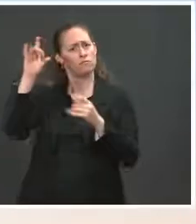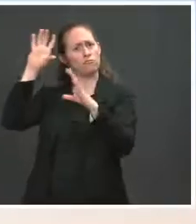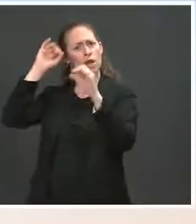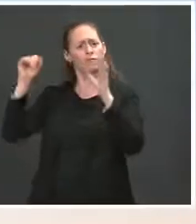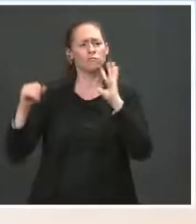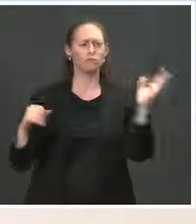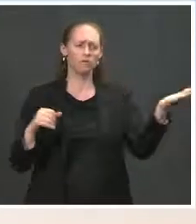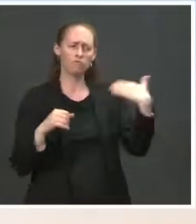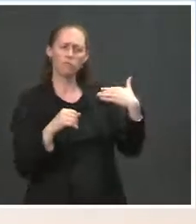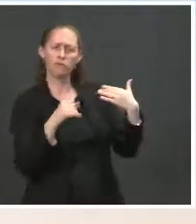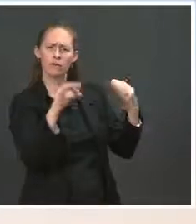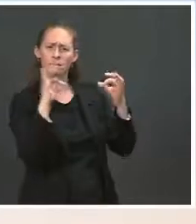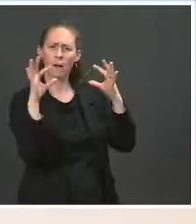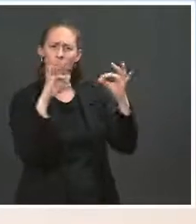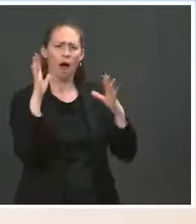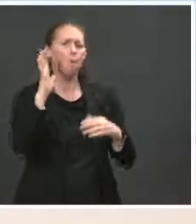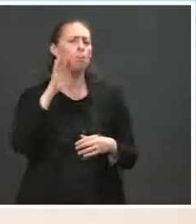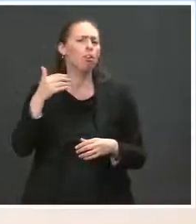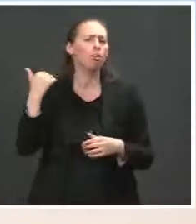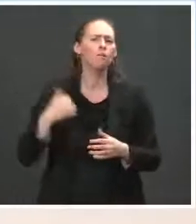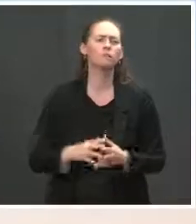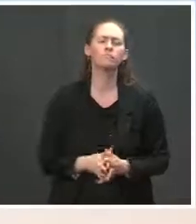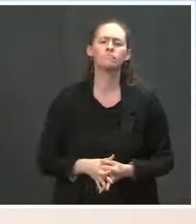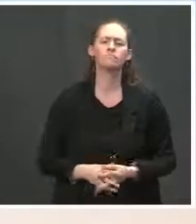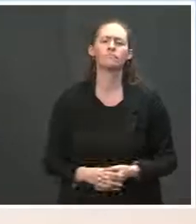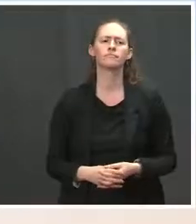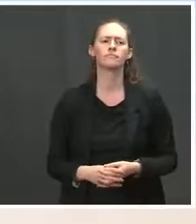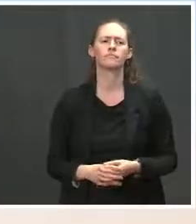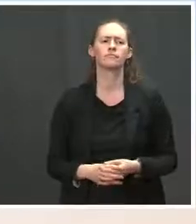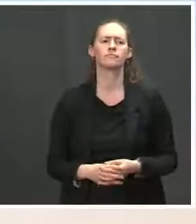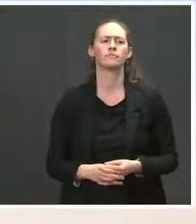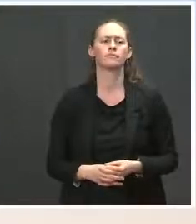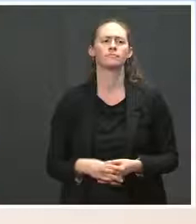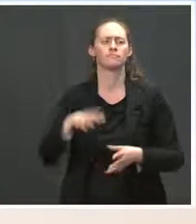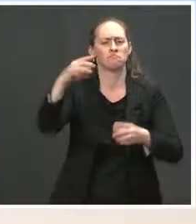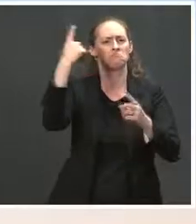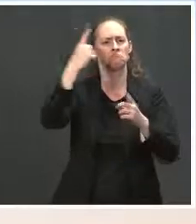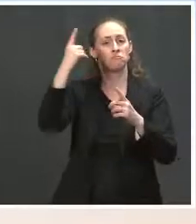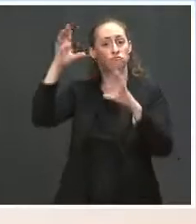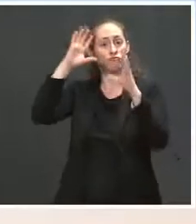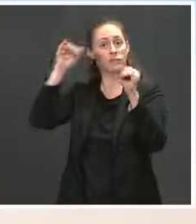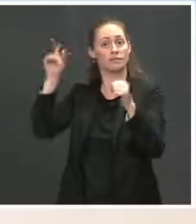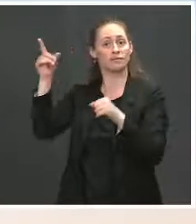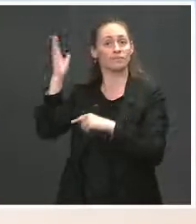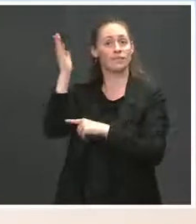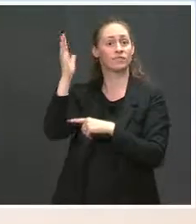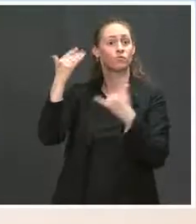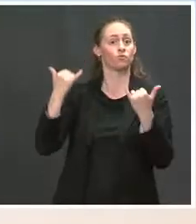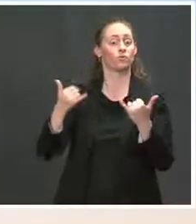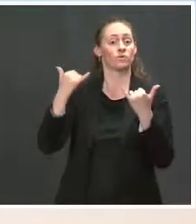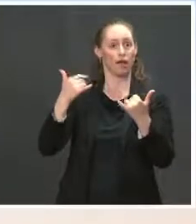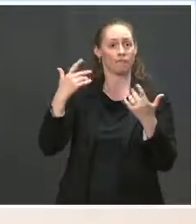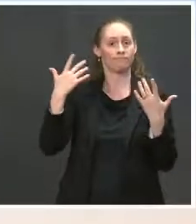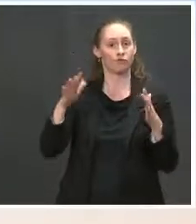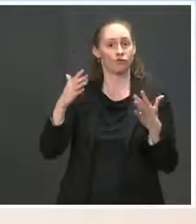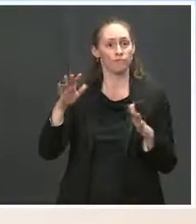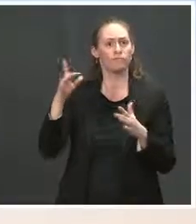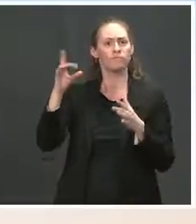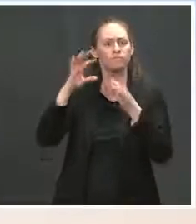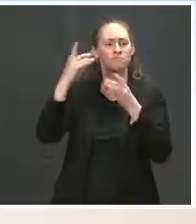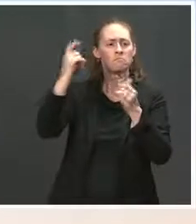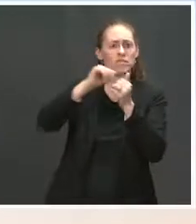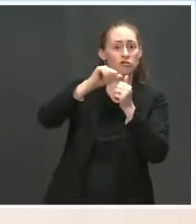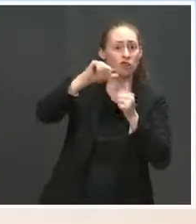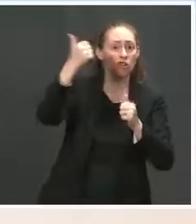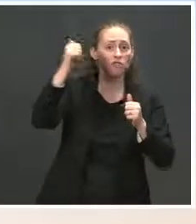And if I could ask just one more. Ms. The is the President speaking today with President Erdogan? And with